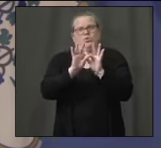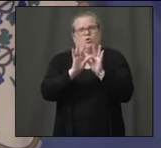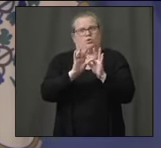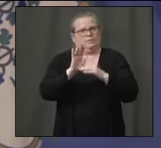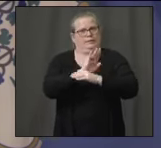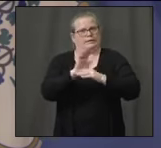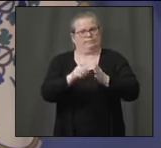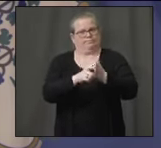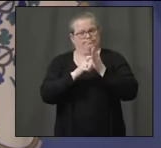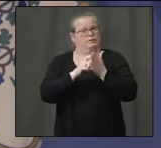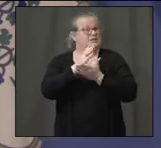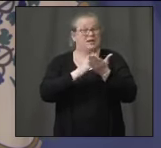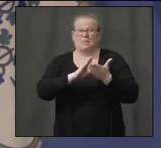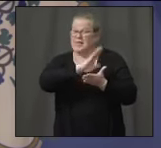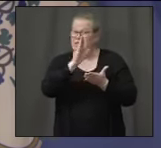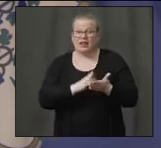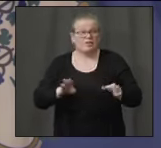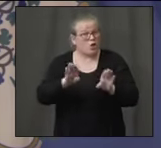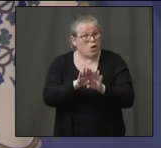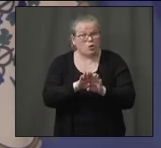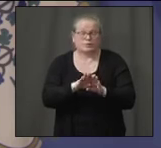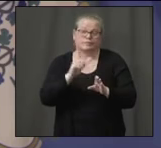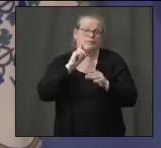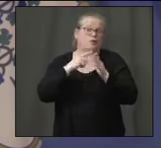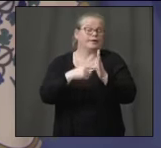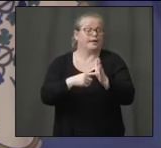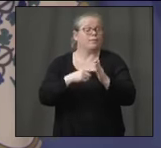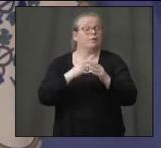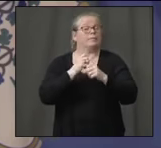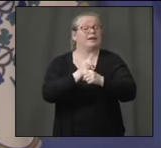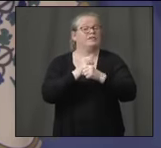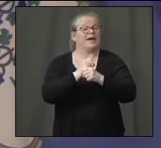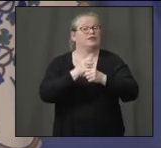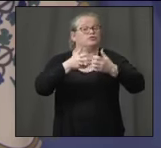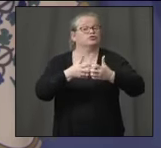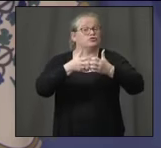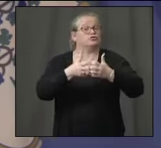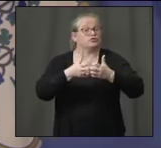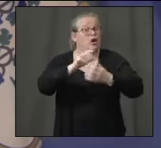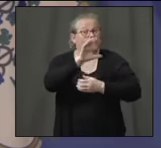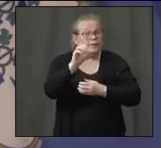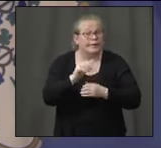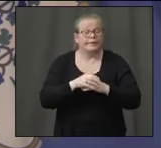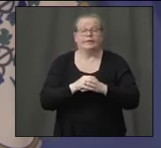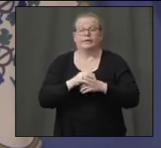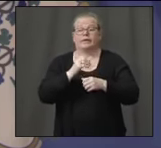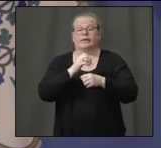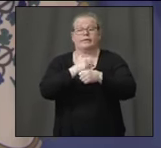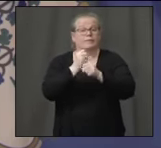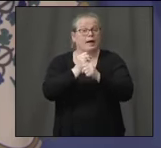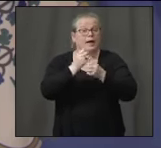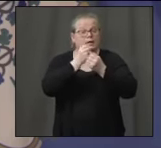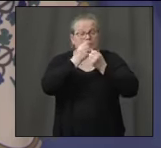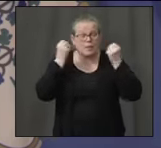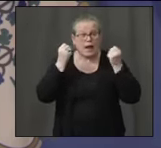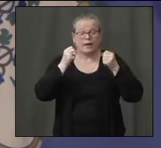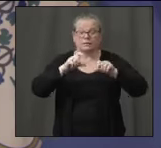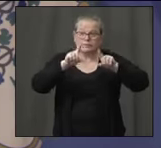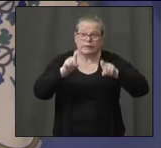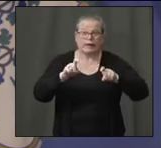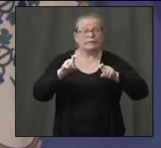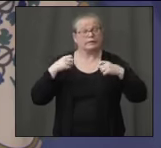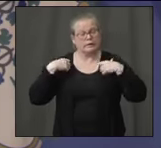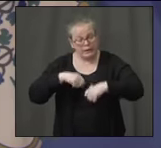close down, like the manufacturing, and make sure that with gowns and testing, they can do that safer, masks and testing, they can do that